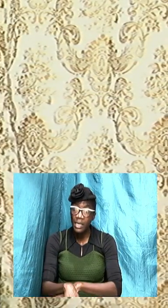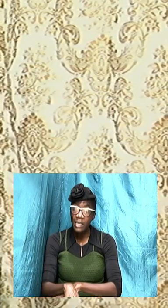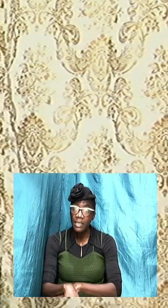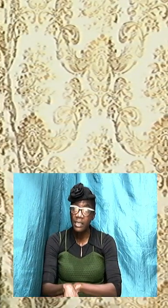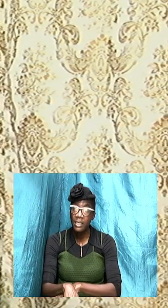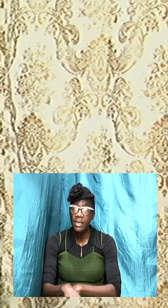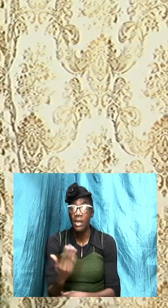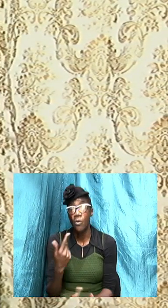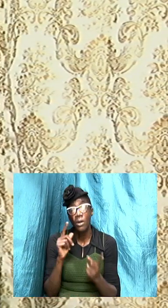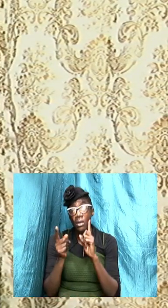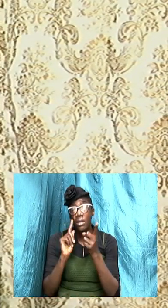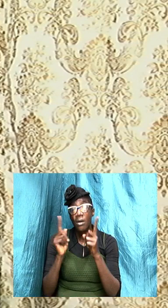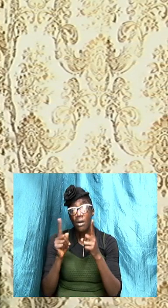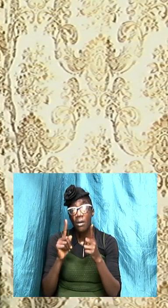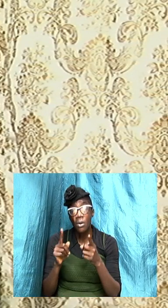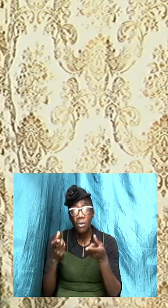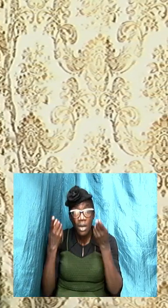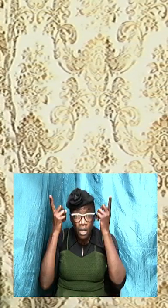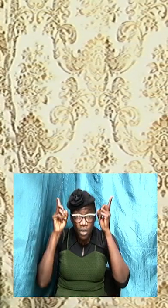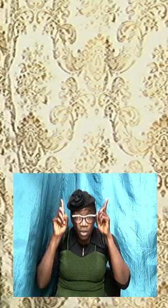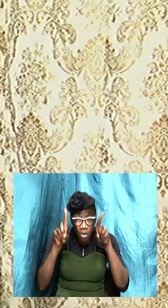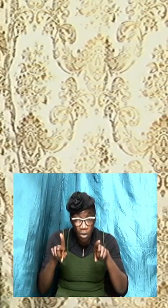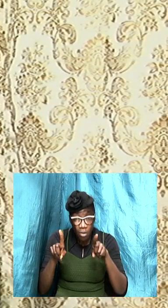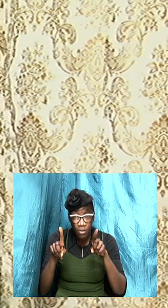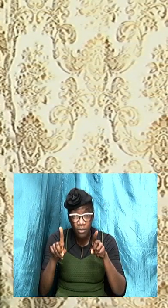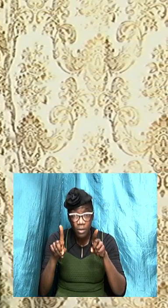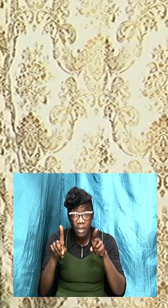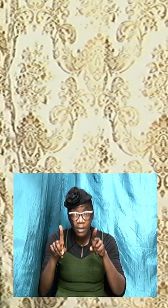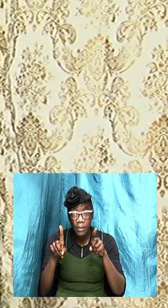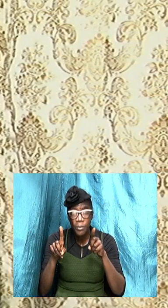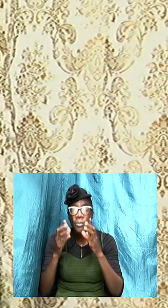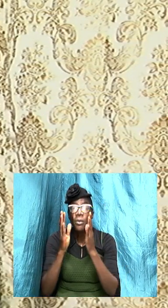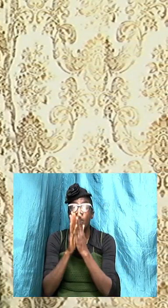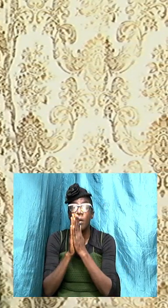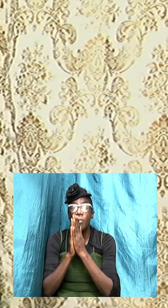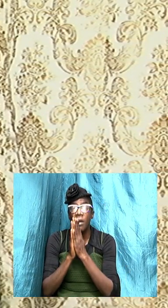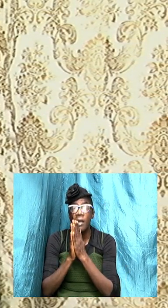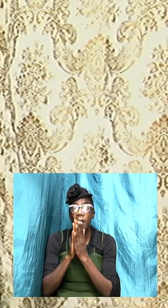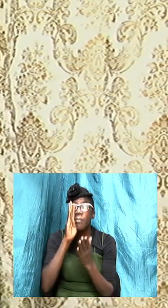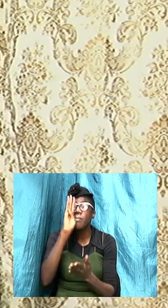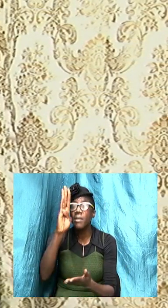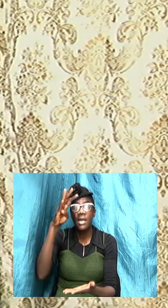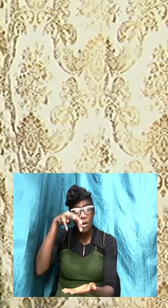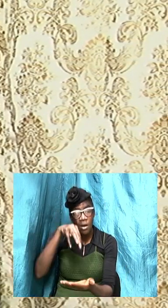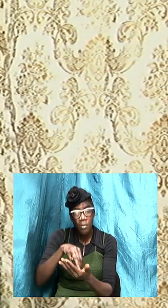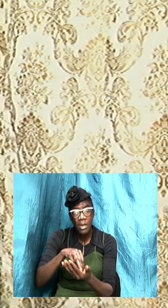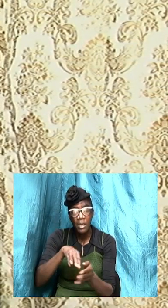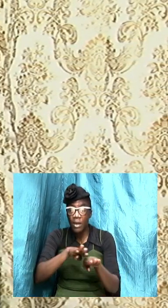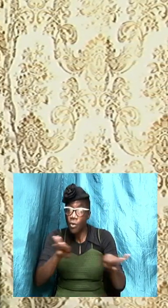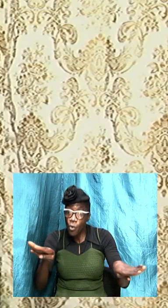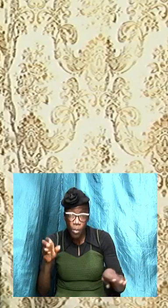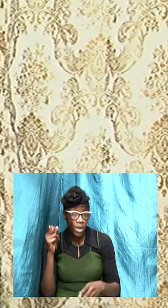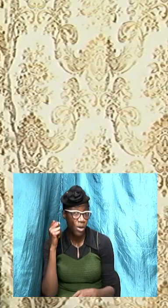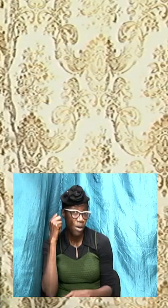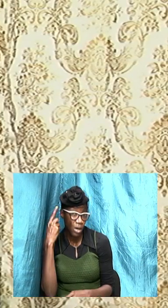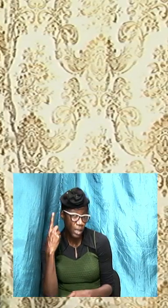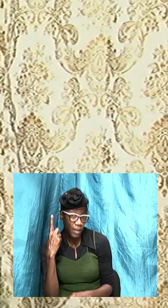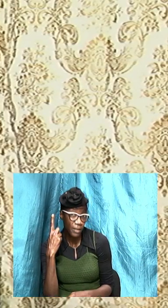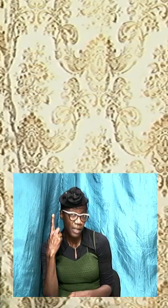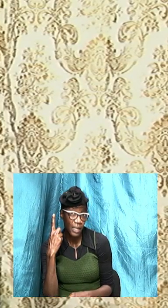want to talk about doctrine we pray God that you will be in our midst we pray God that you open our understanding